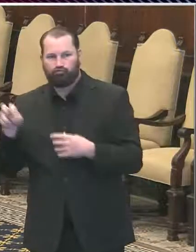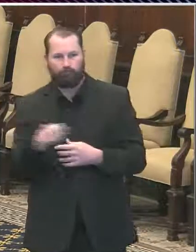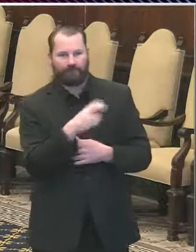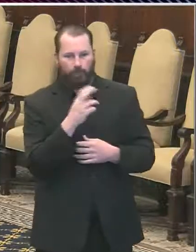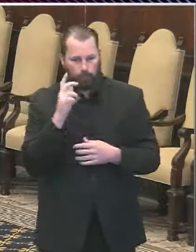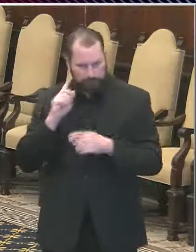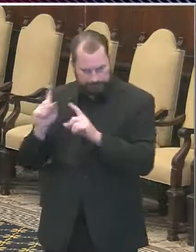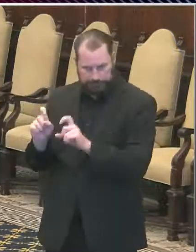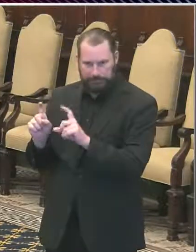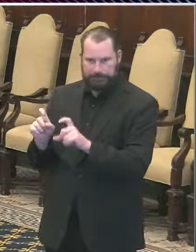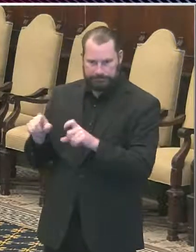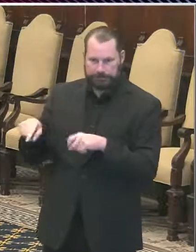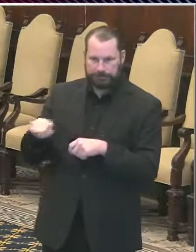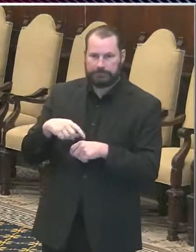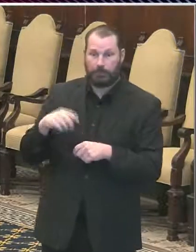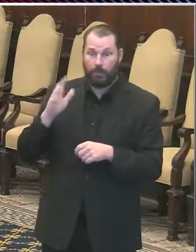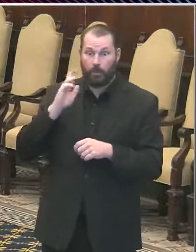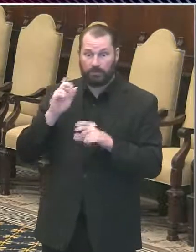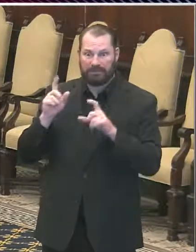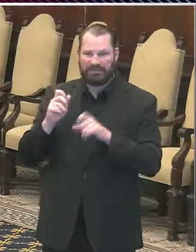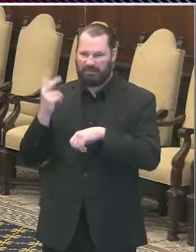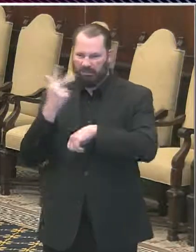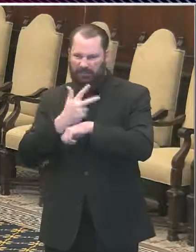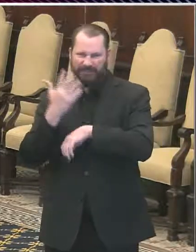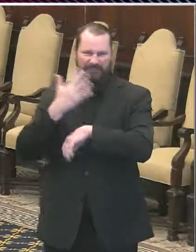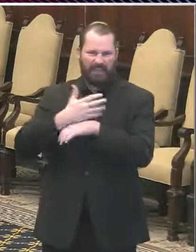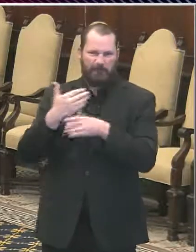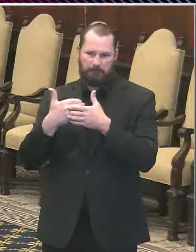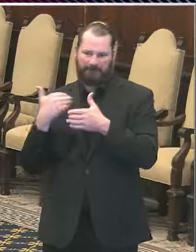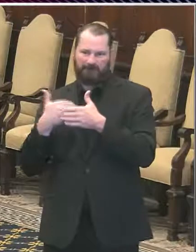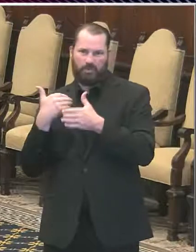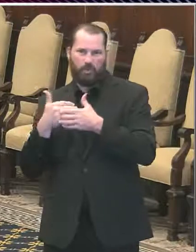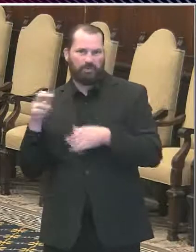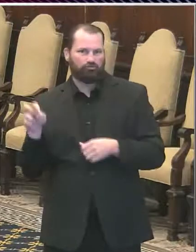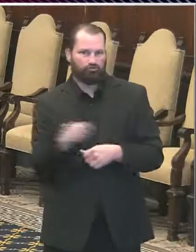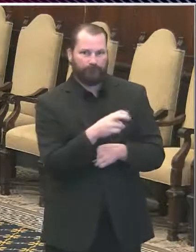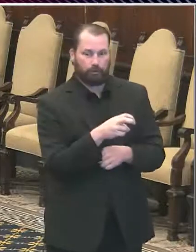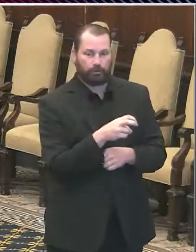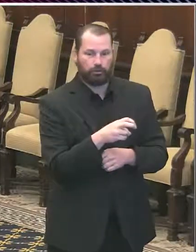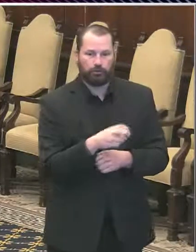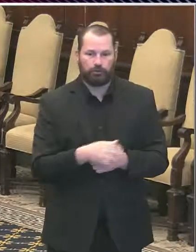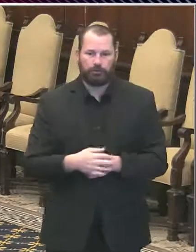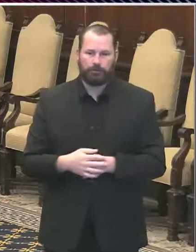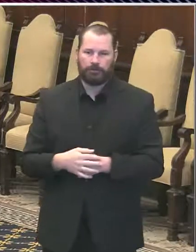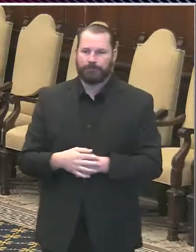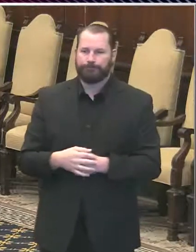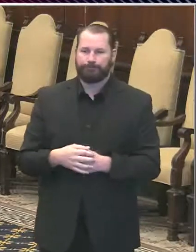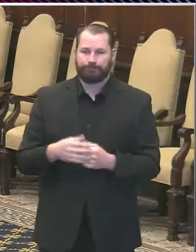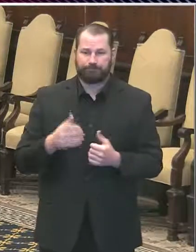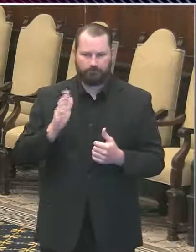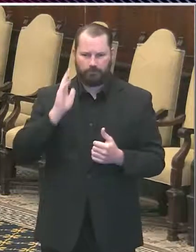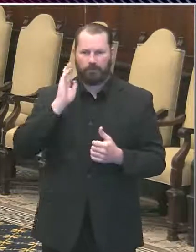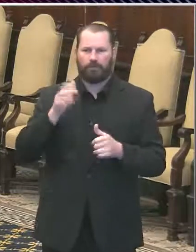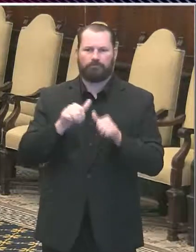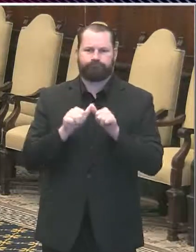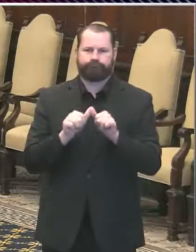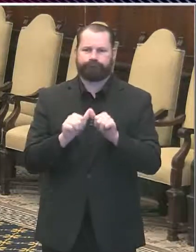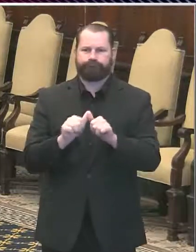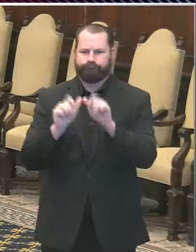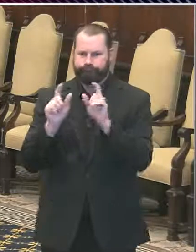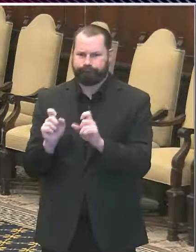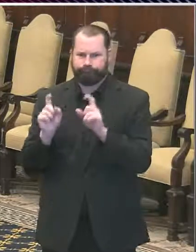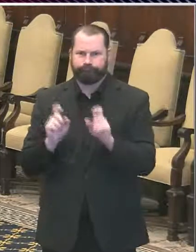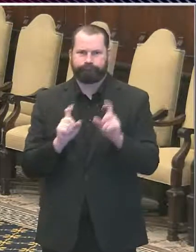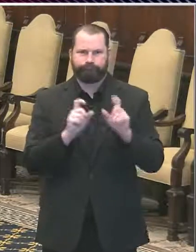-19 coronavirus three to five days before their transfer. Of course, we will continue to test symptomatic individuals as part of